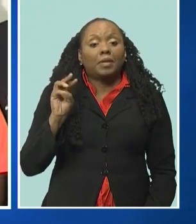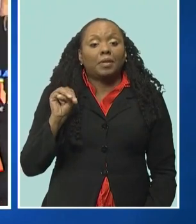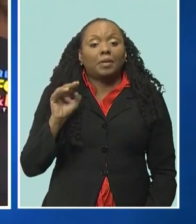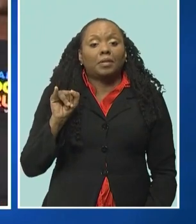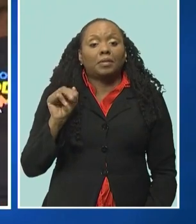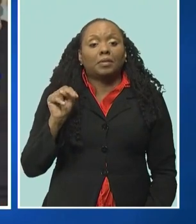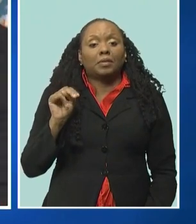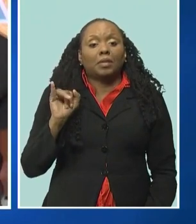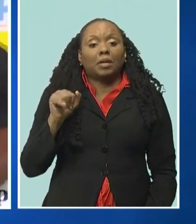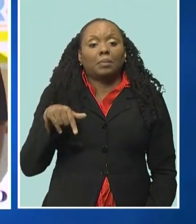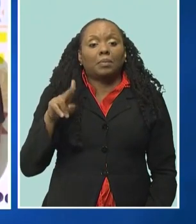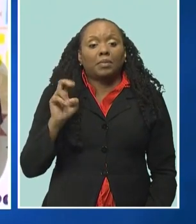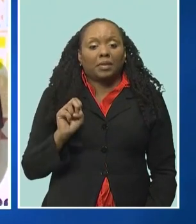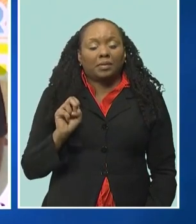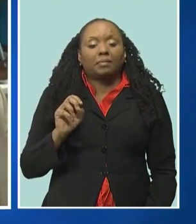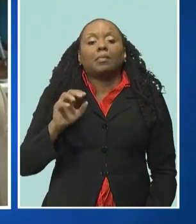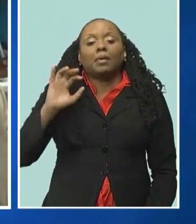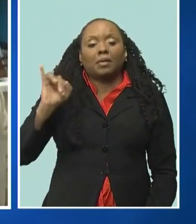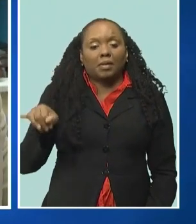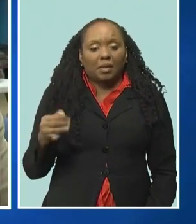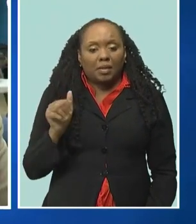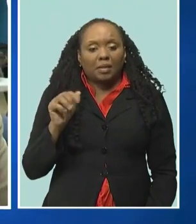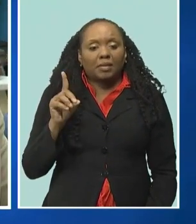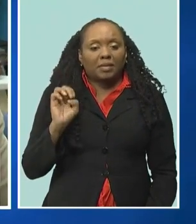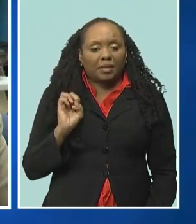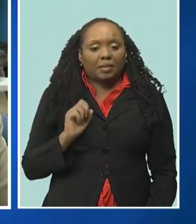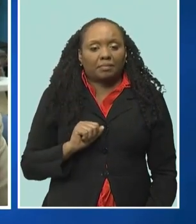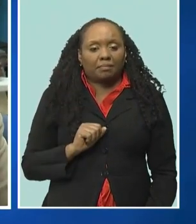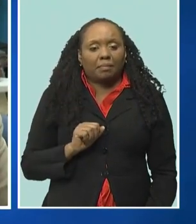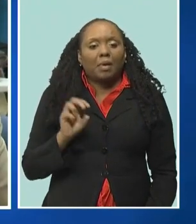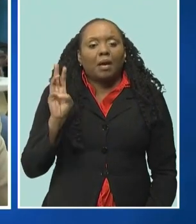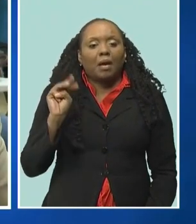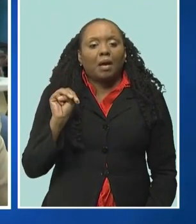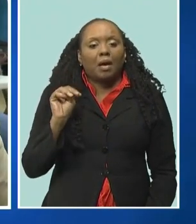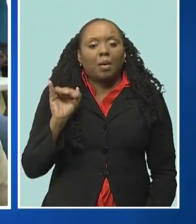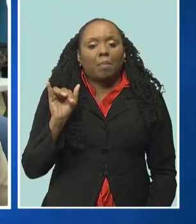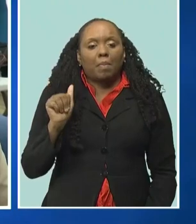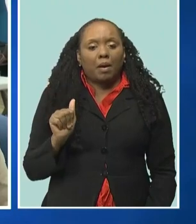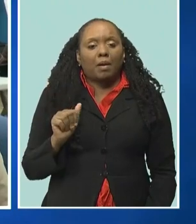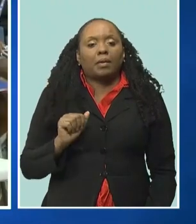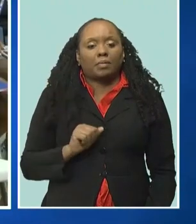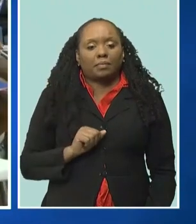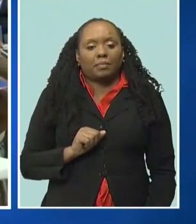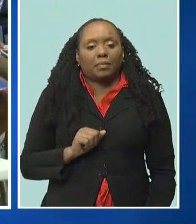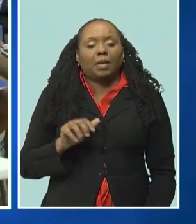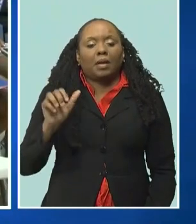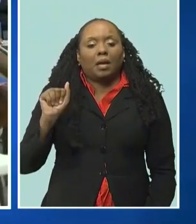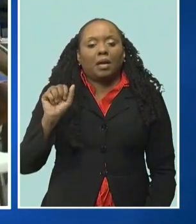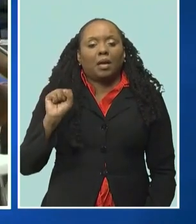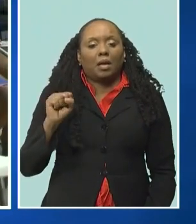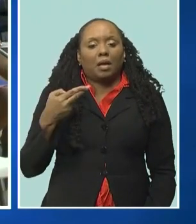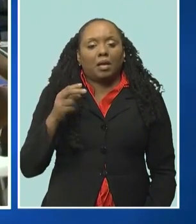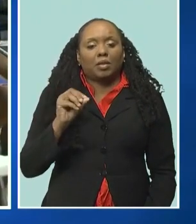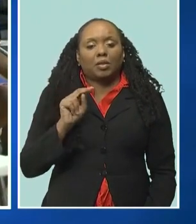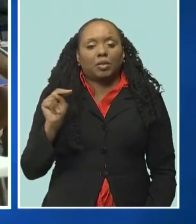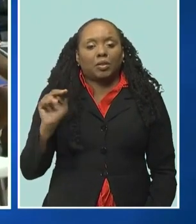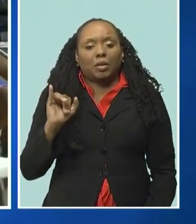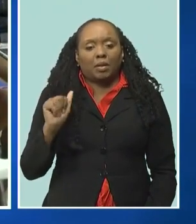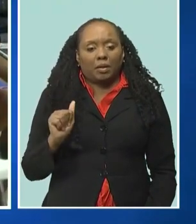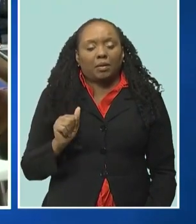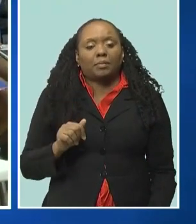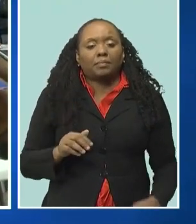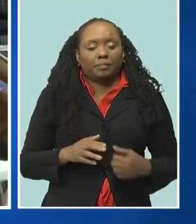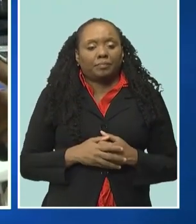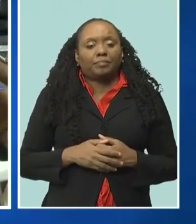Toppin, Dominique Grant, Roger Griffith, Jade Harewood, Ashania Tate, and Maya Thornhill. Now, Ms. Thomas